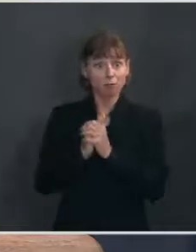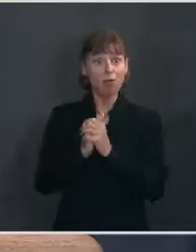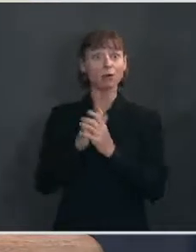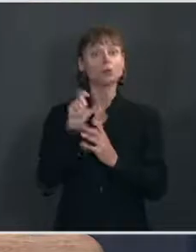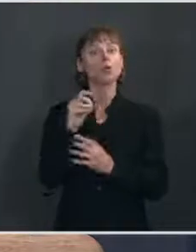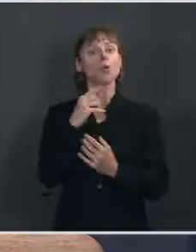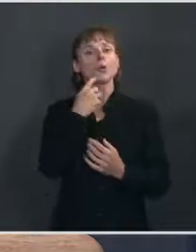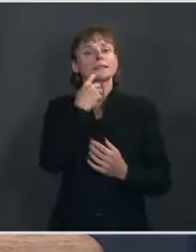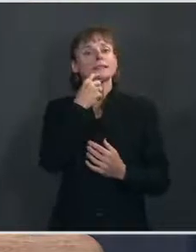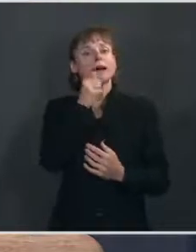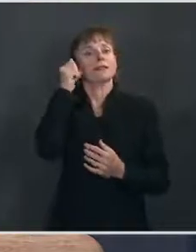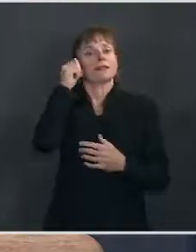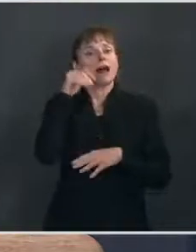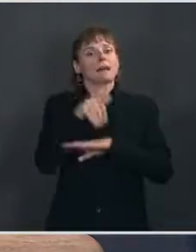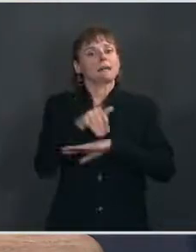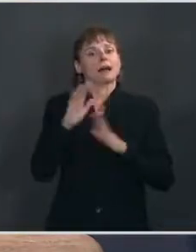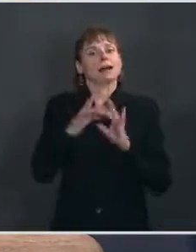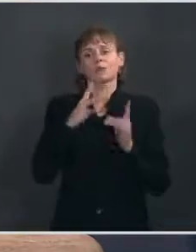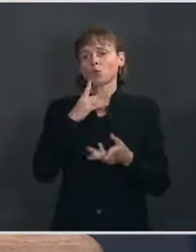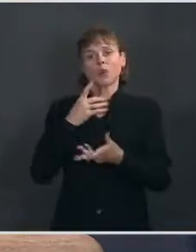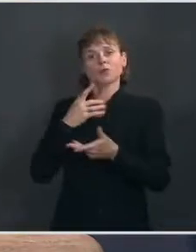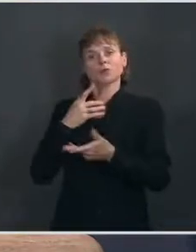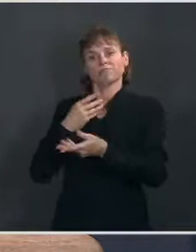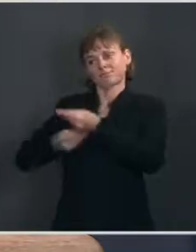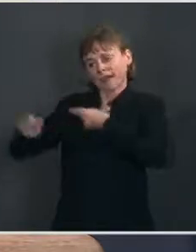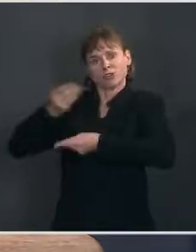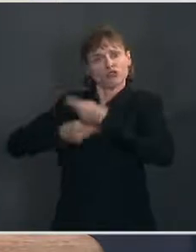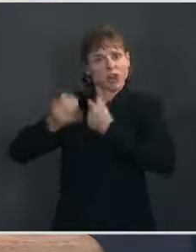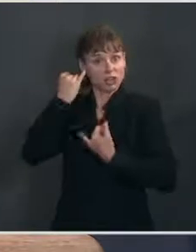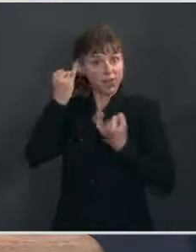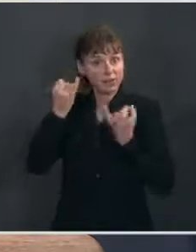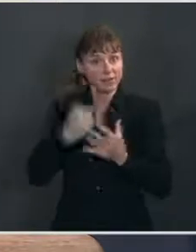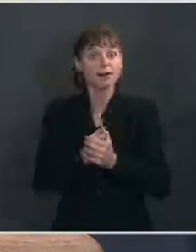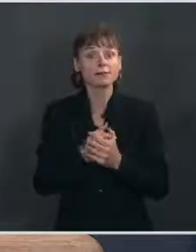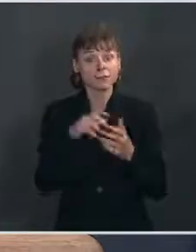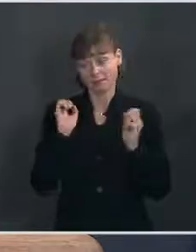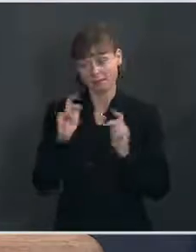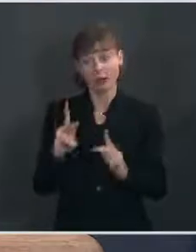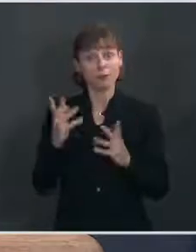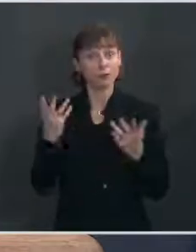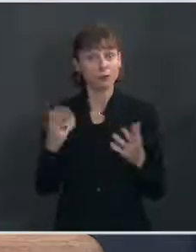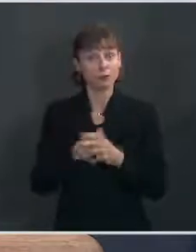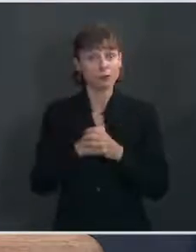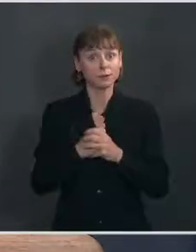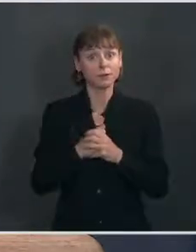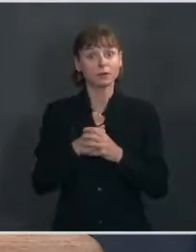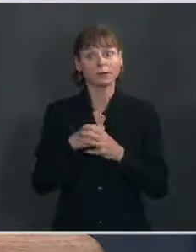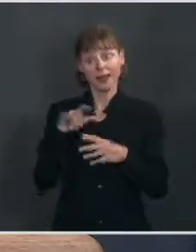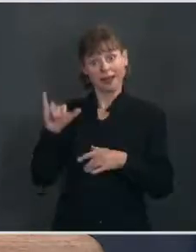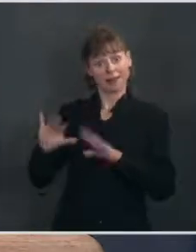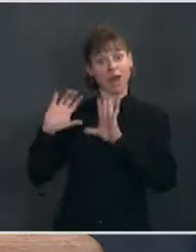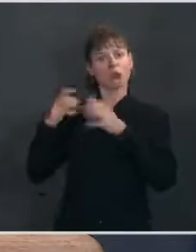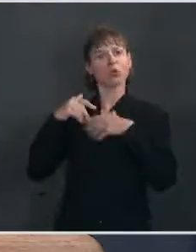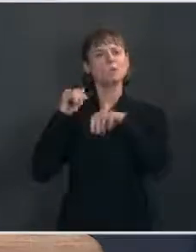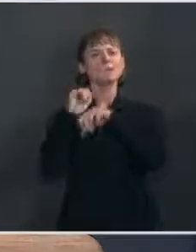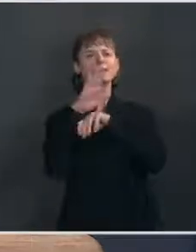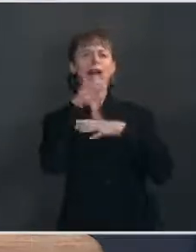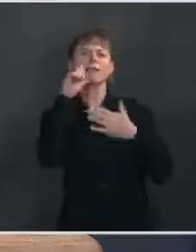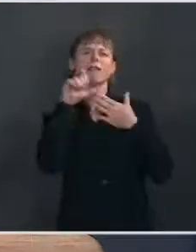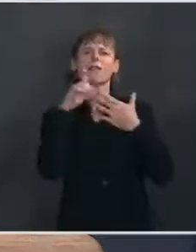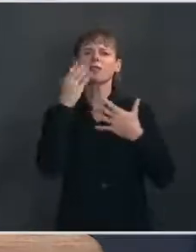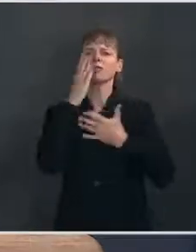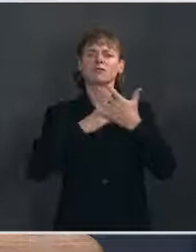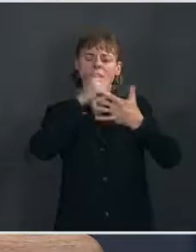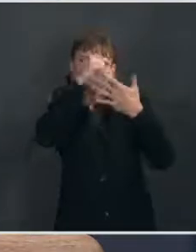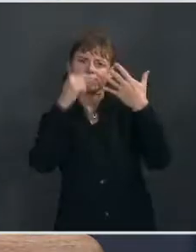last night, it's an exchange of ideas, an opportunity to do that. This group obviously sent a letter with some outlines, some top